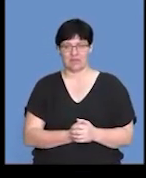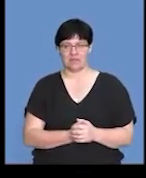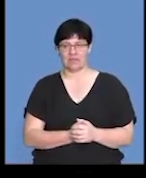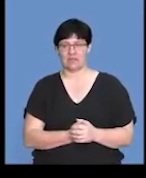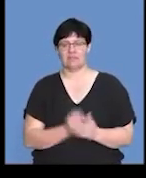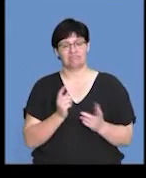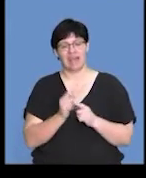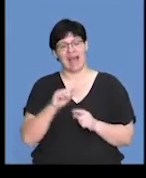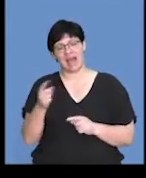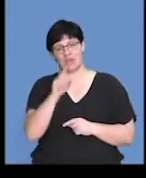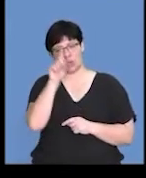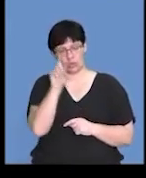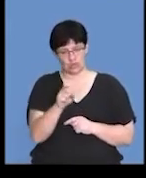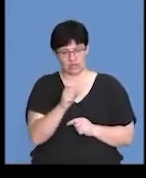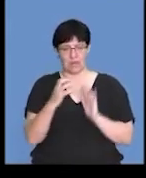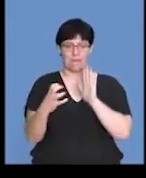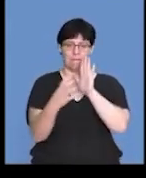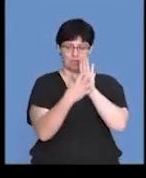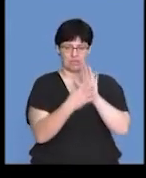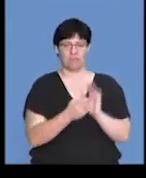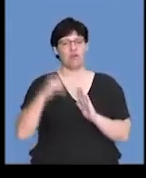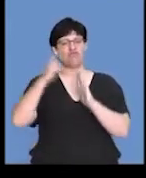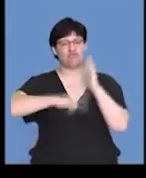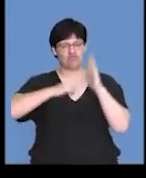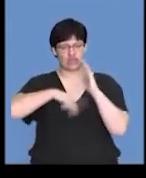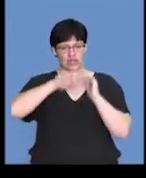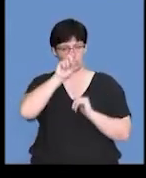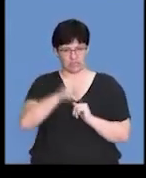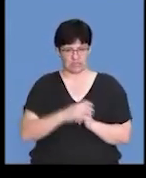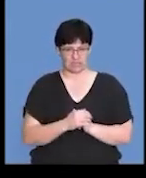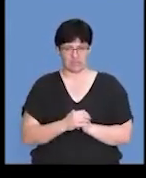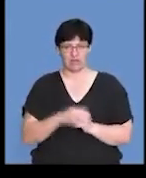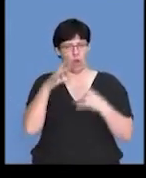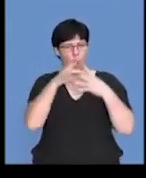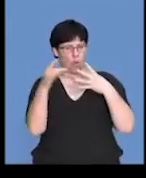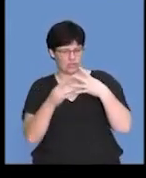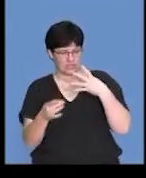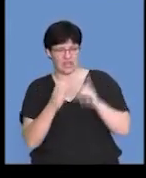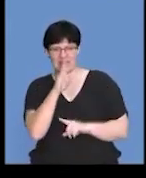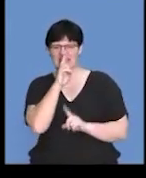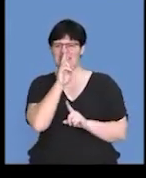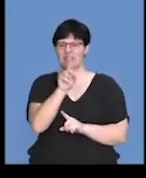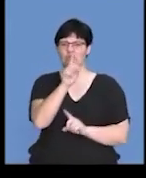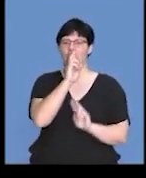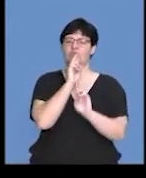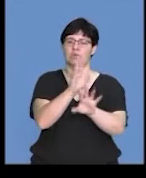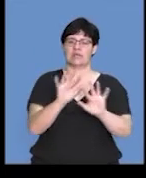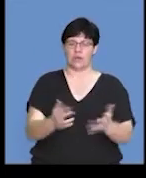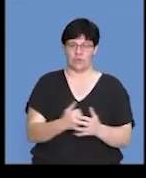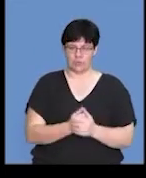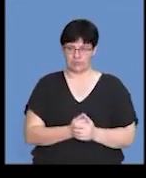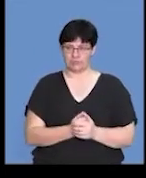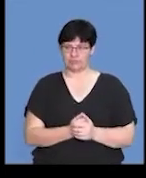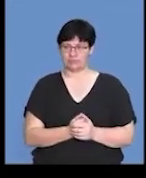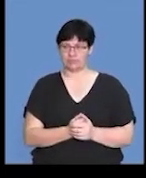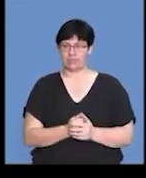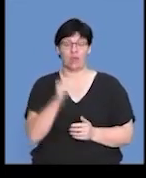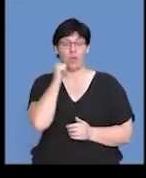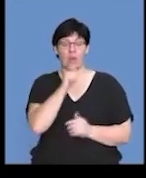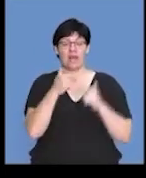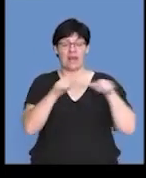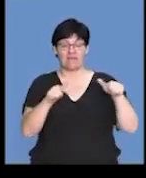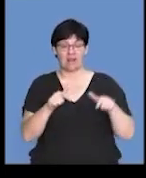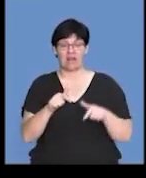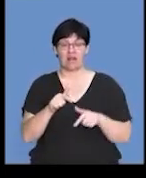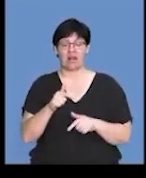There was another question that we had posted, and I'm going to read through the questions, the options, and then we'll look at your responses. When the level of